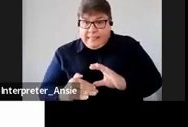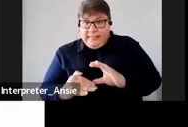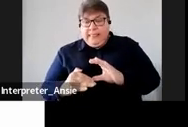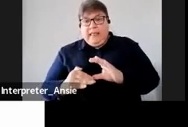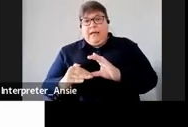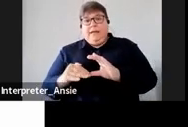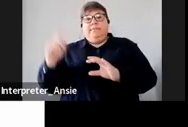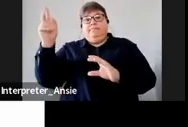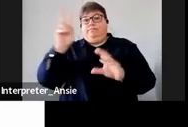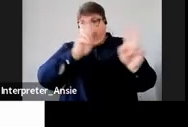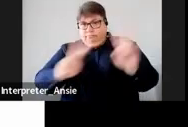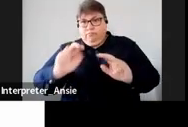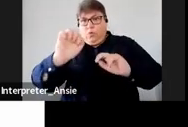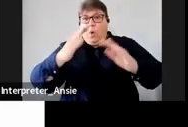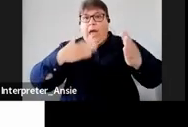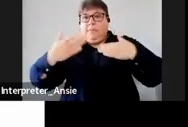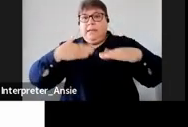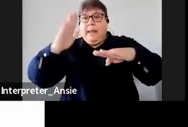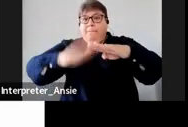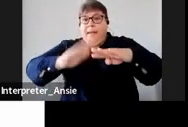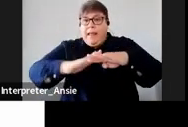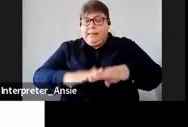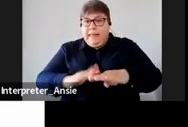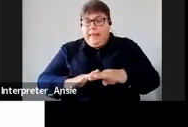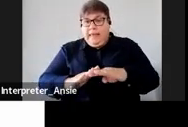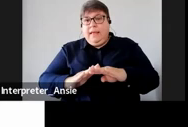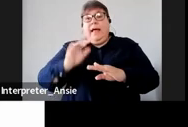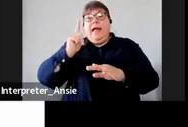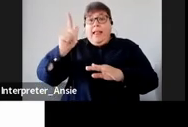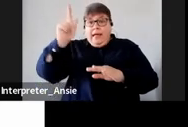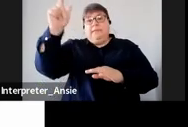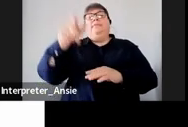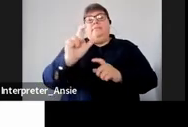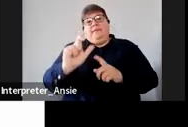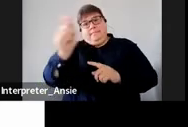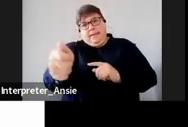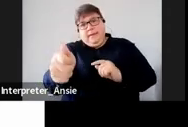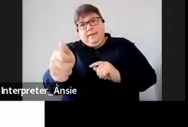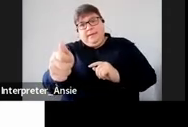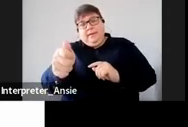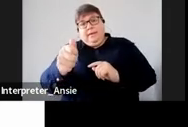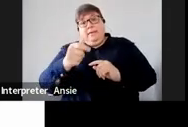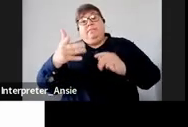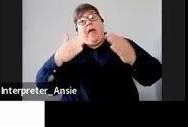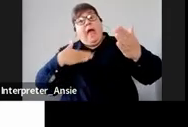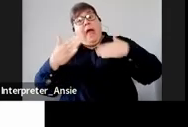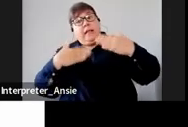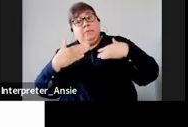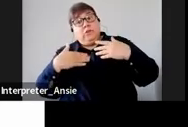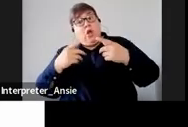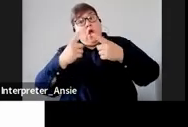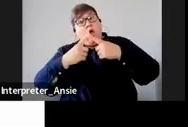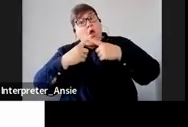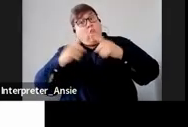administrative penalties on you then later then you make a payment the administrative non-compliance penalty